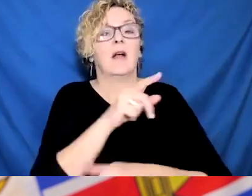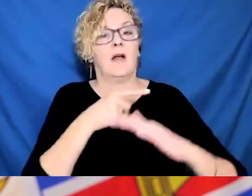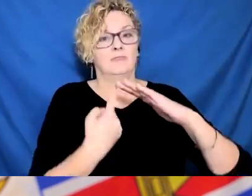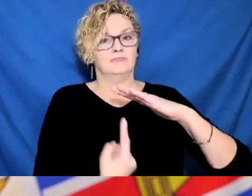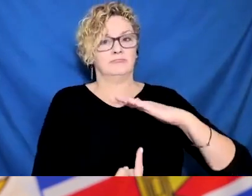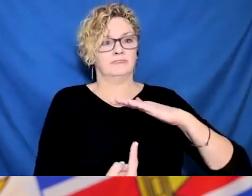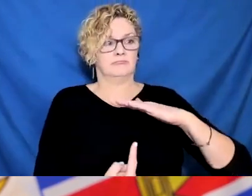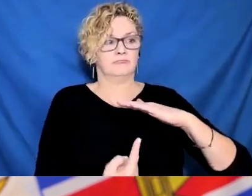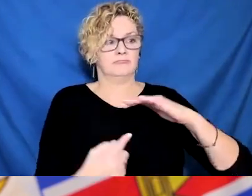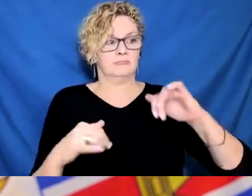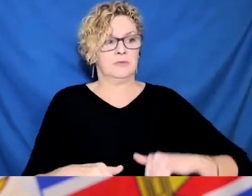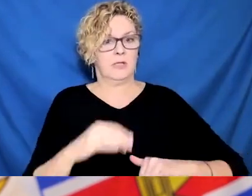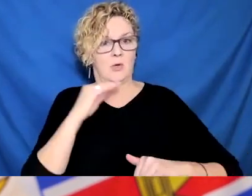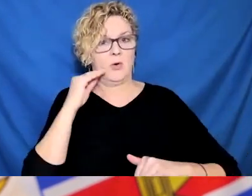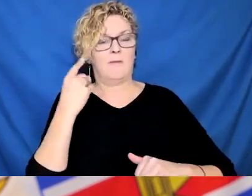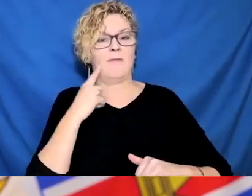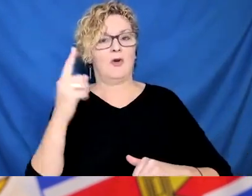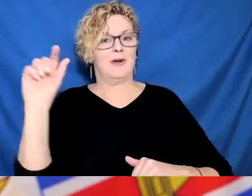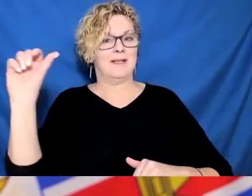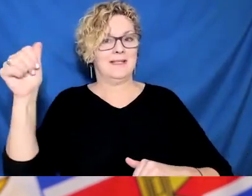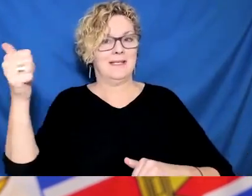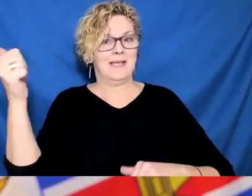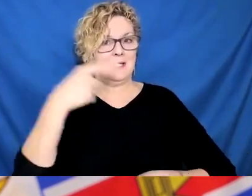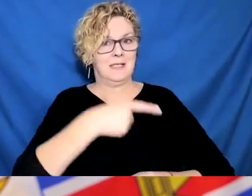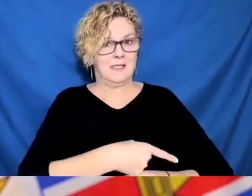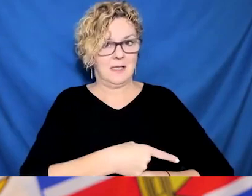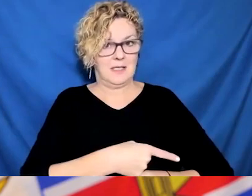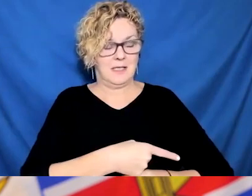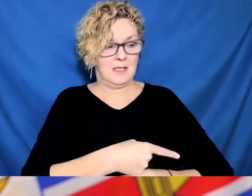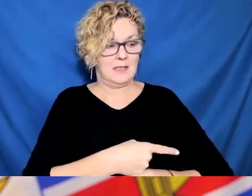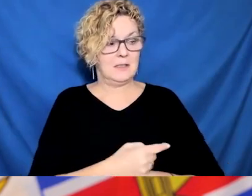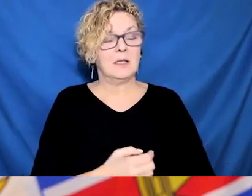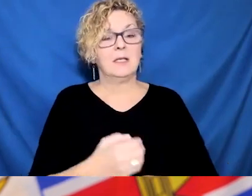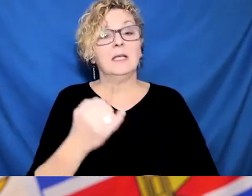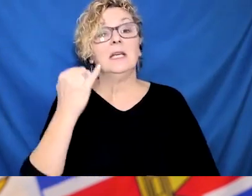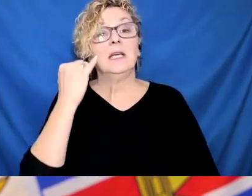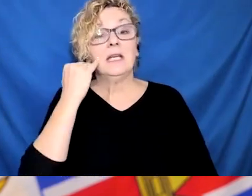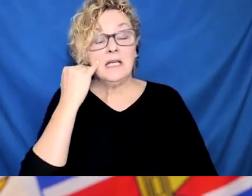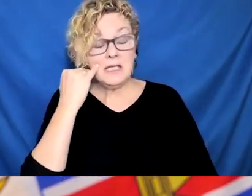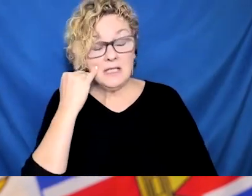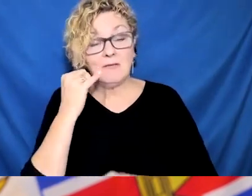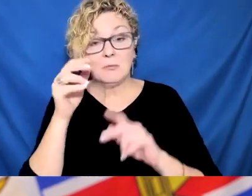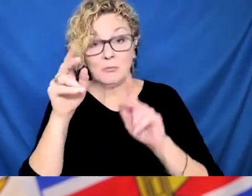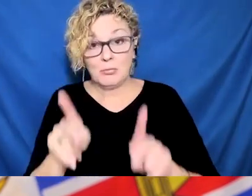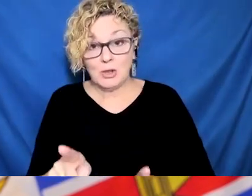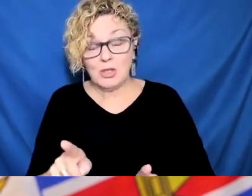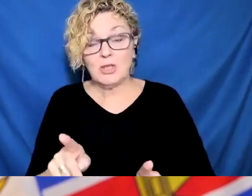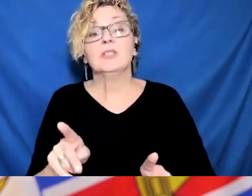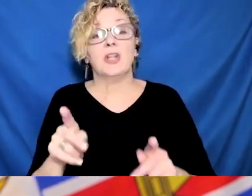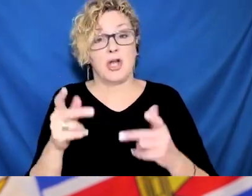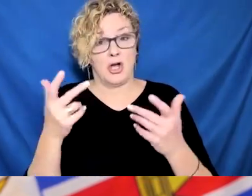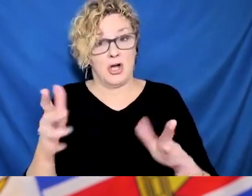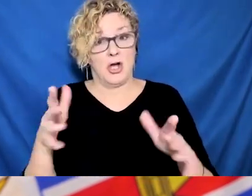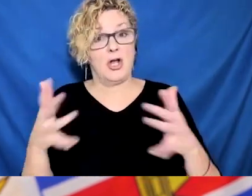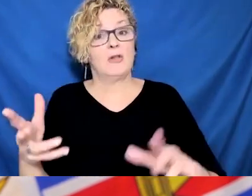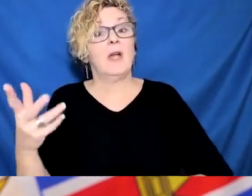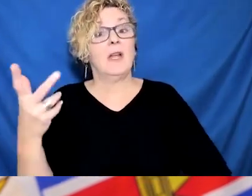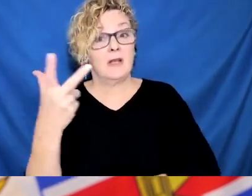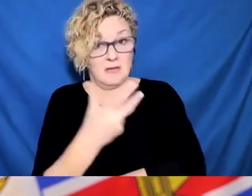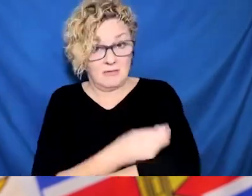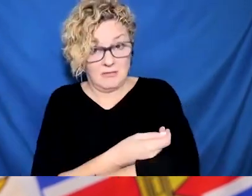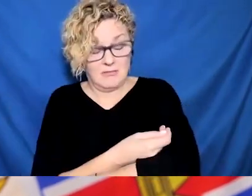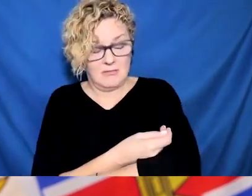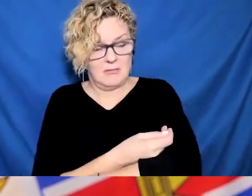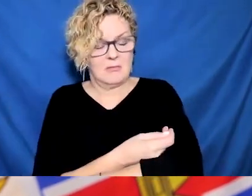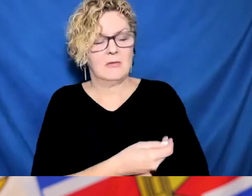people who have infected with Omicron, even with mild illness, can shed for up to 10 days, like we